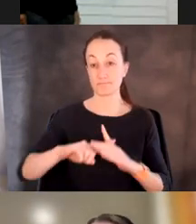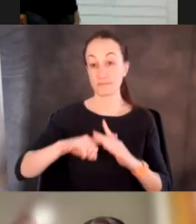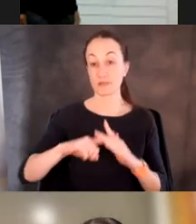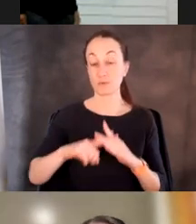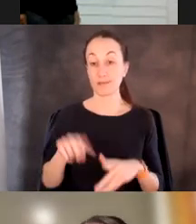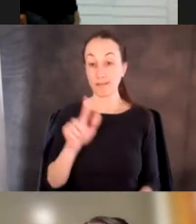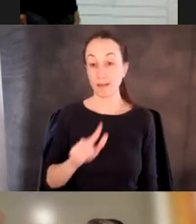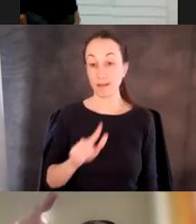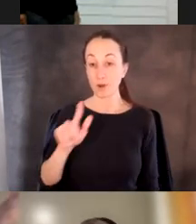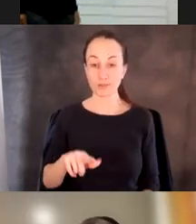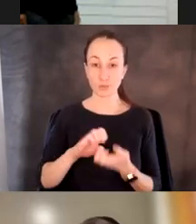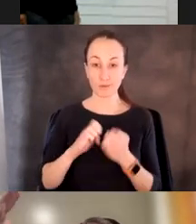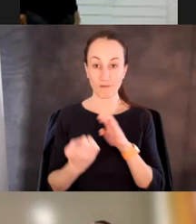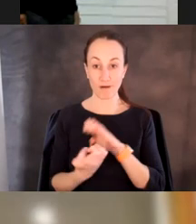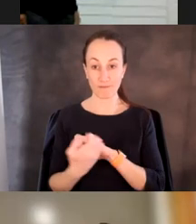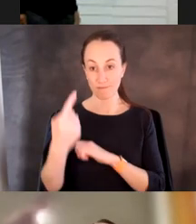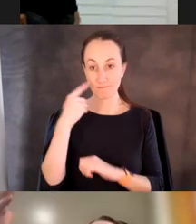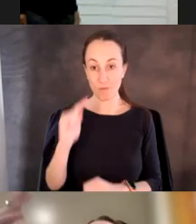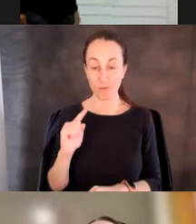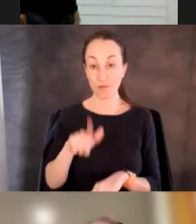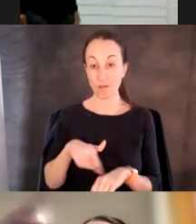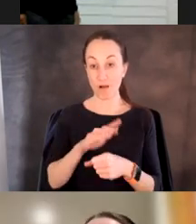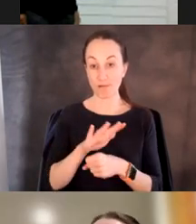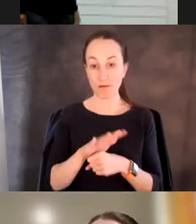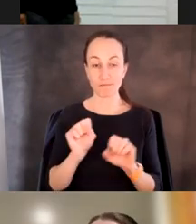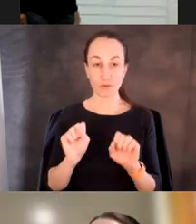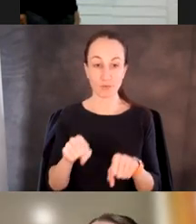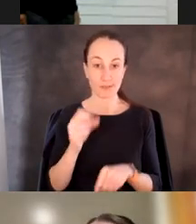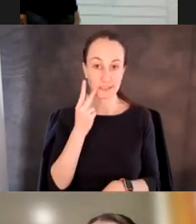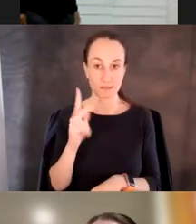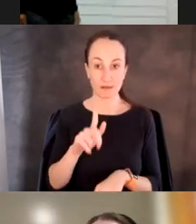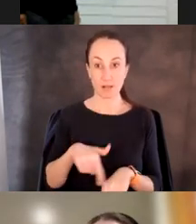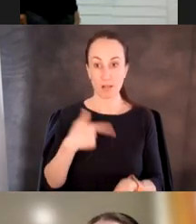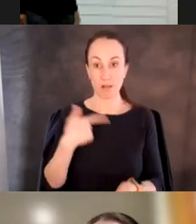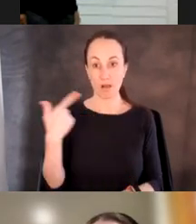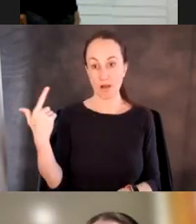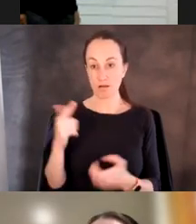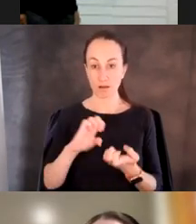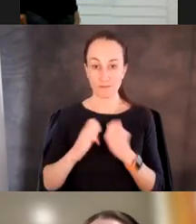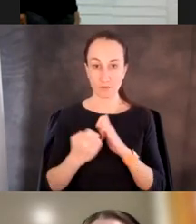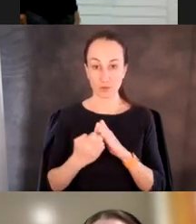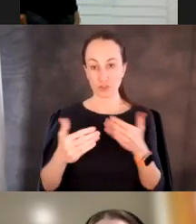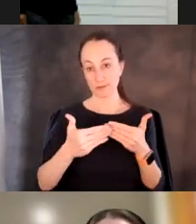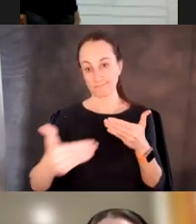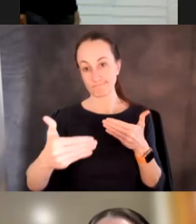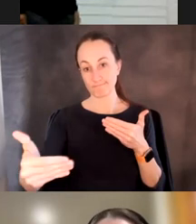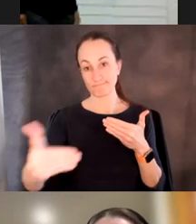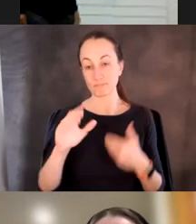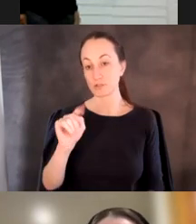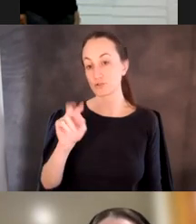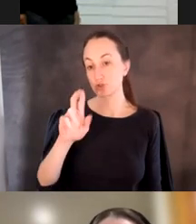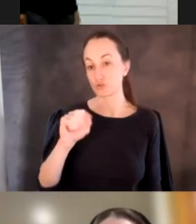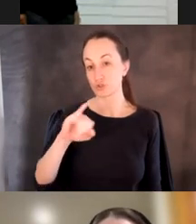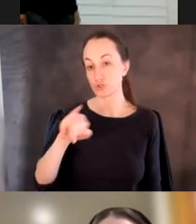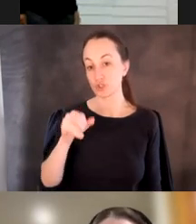uh, evolve it for, or evolve it long enough that you can see a long evolutionary trajectory. So this is an example from